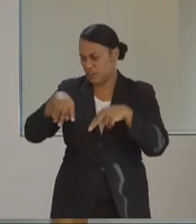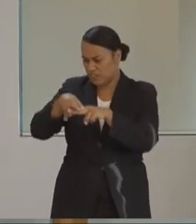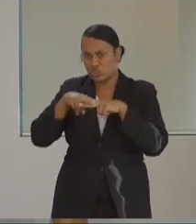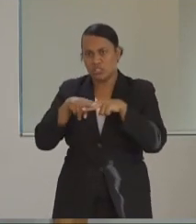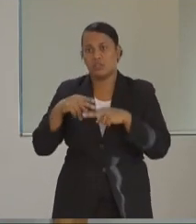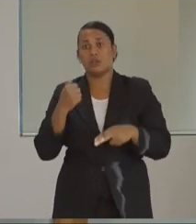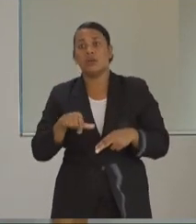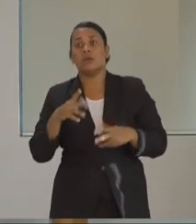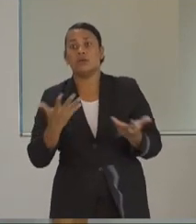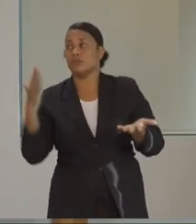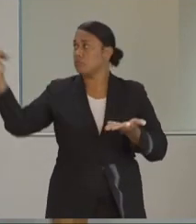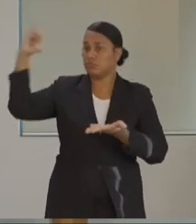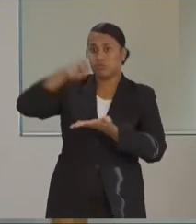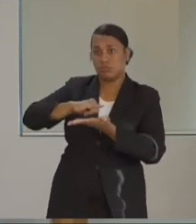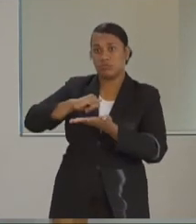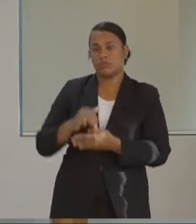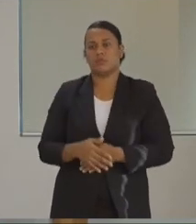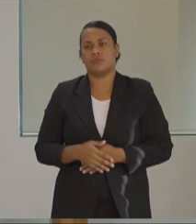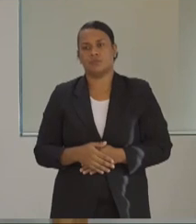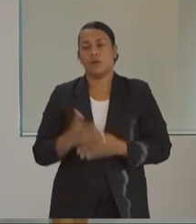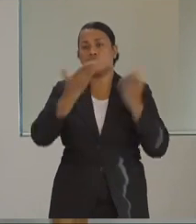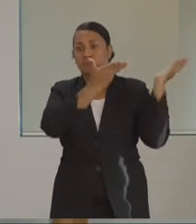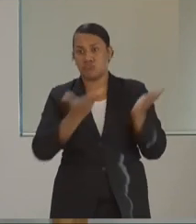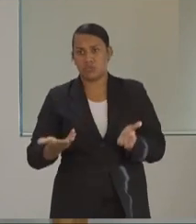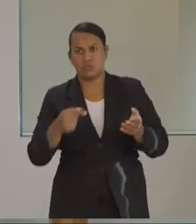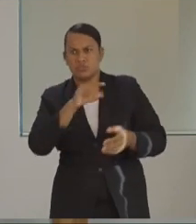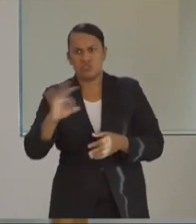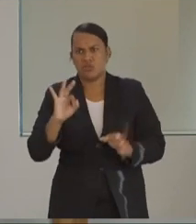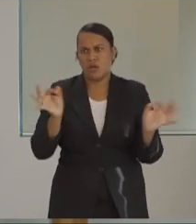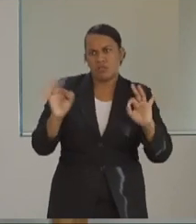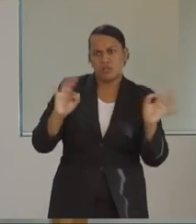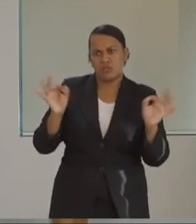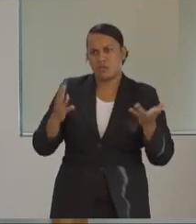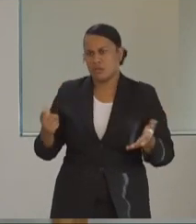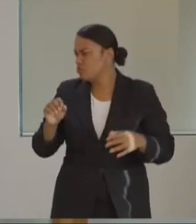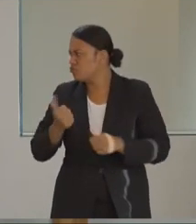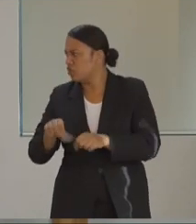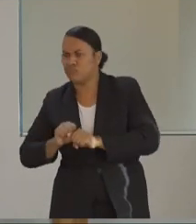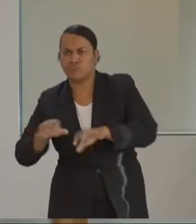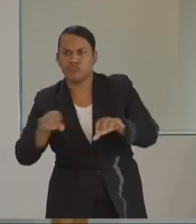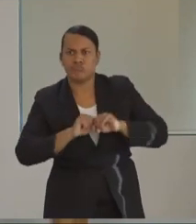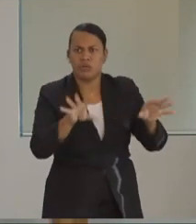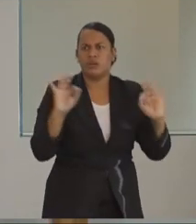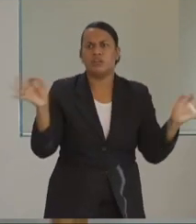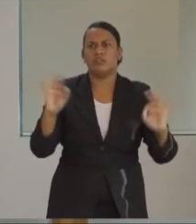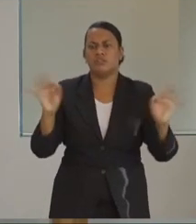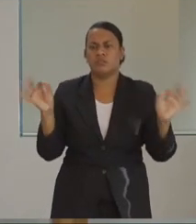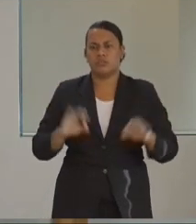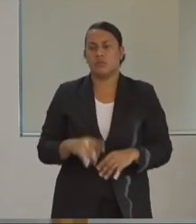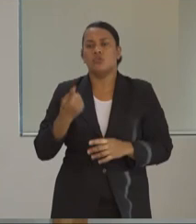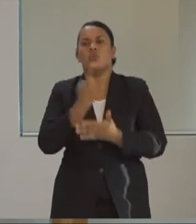contacts of those who came with the virus. We haven't had any casual contacts yet in the Fiji setting being positive.